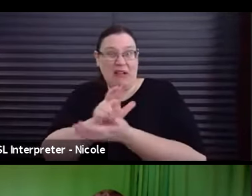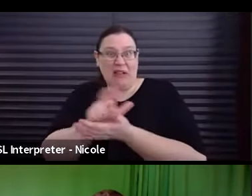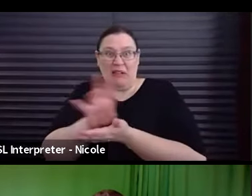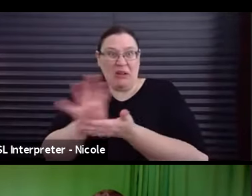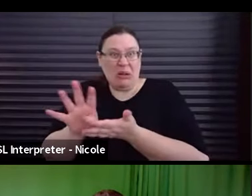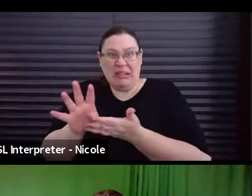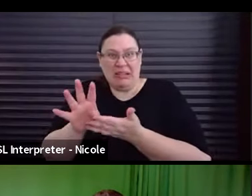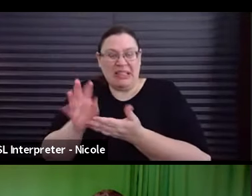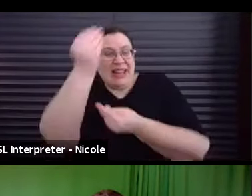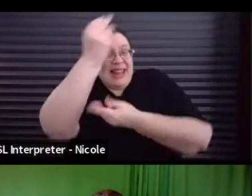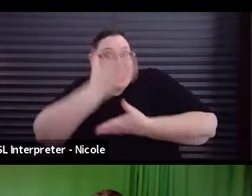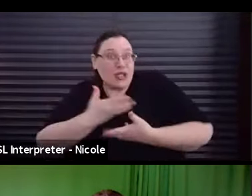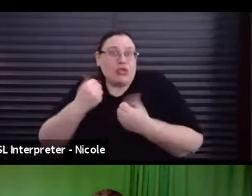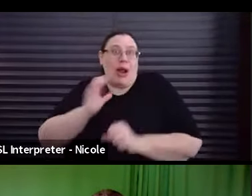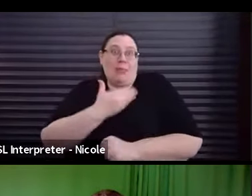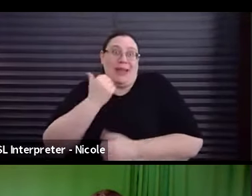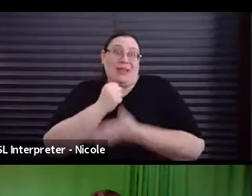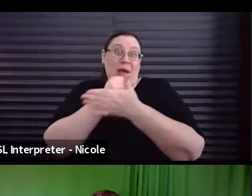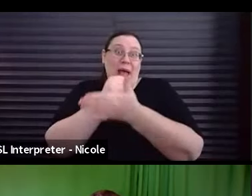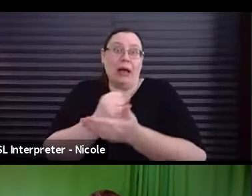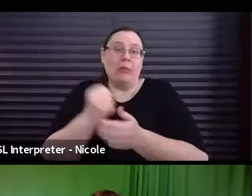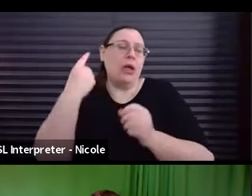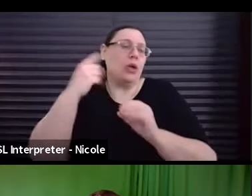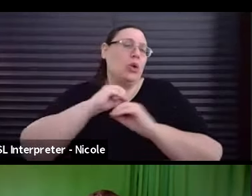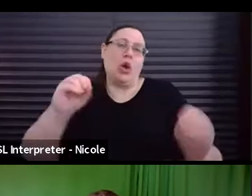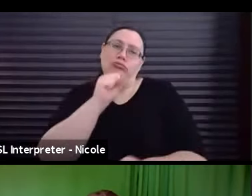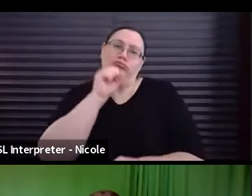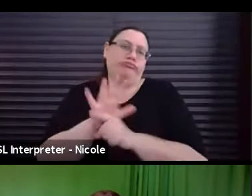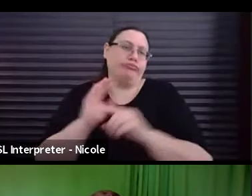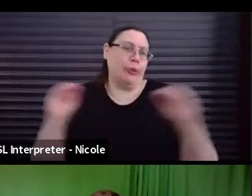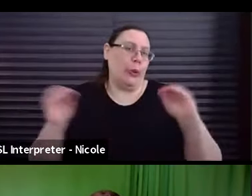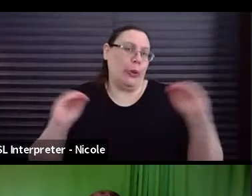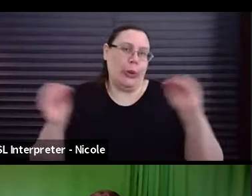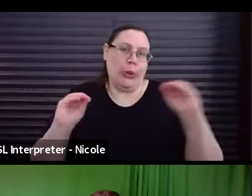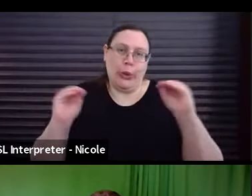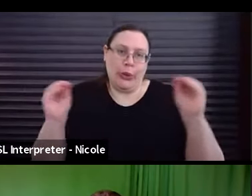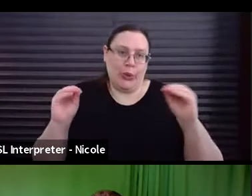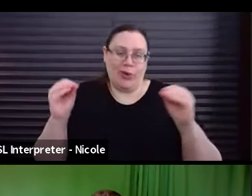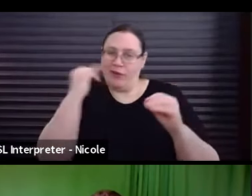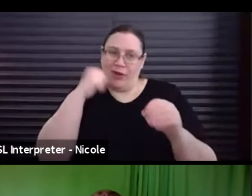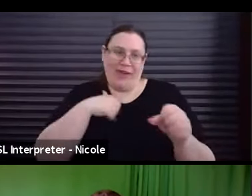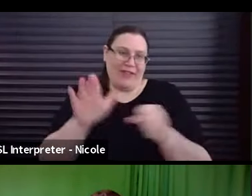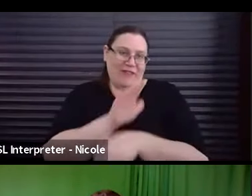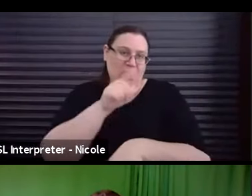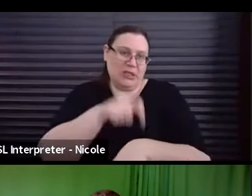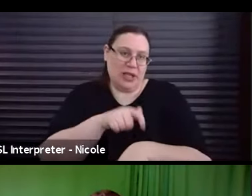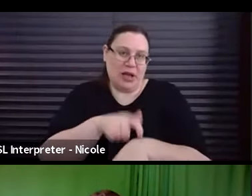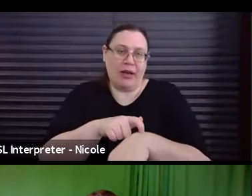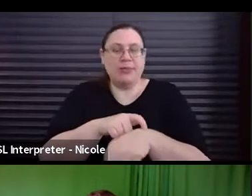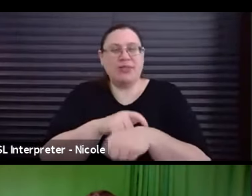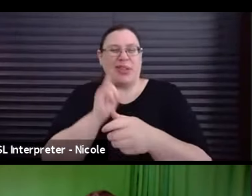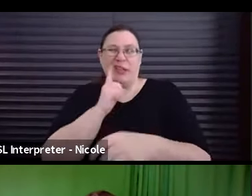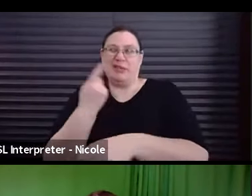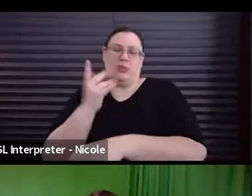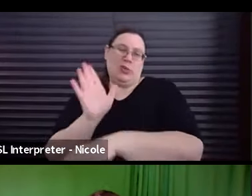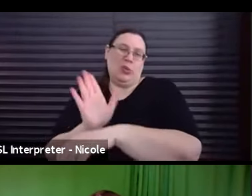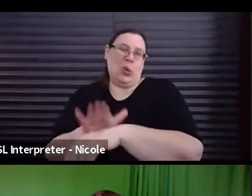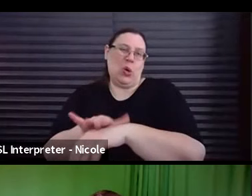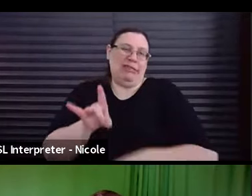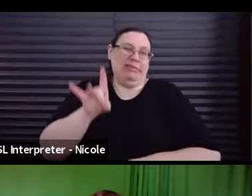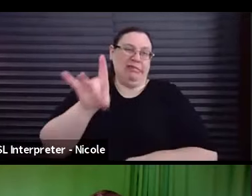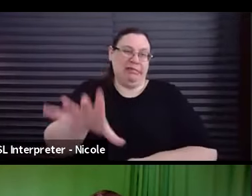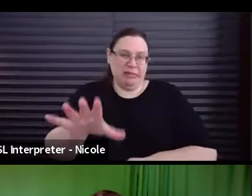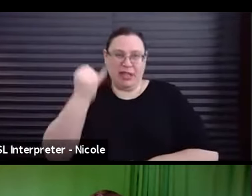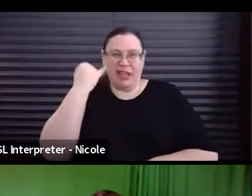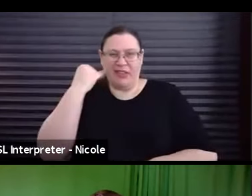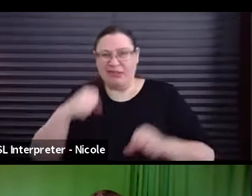very best to help you. We just can't make any guarantees if we don't have, you know, the full time period. So that's, that's just a warning that I put there. If you're not sure